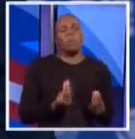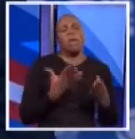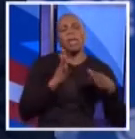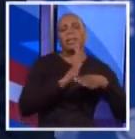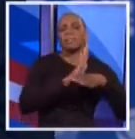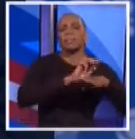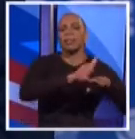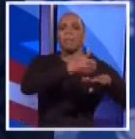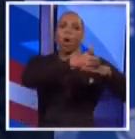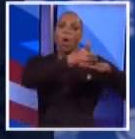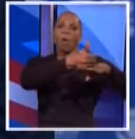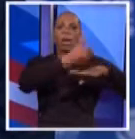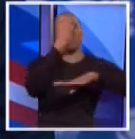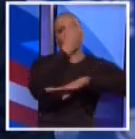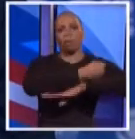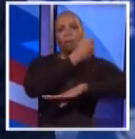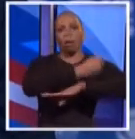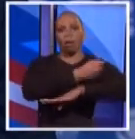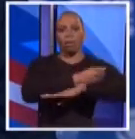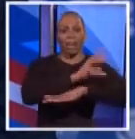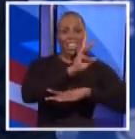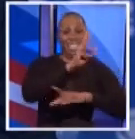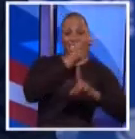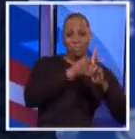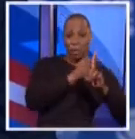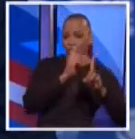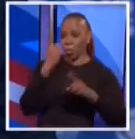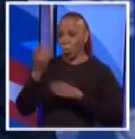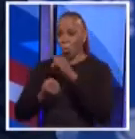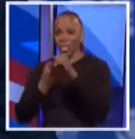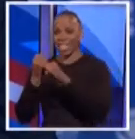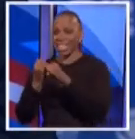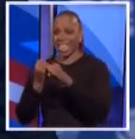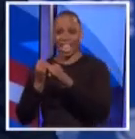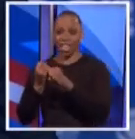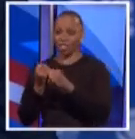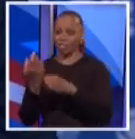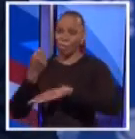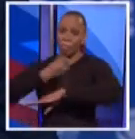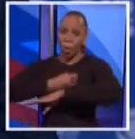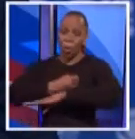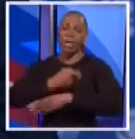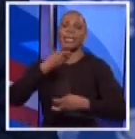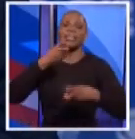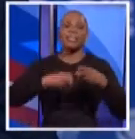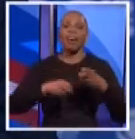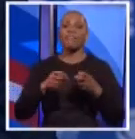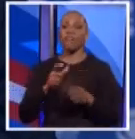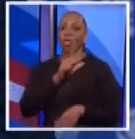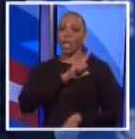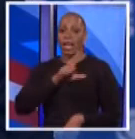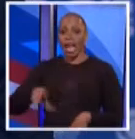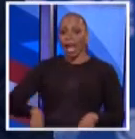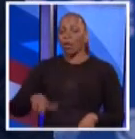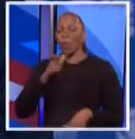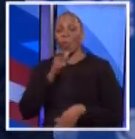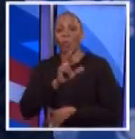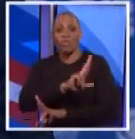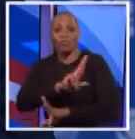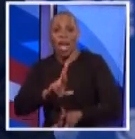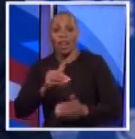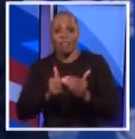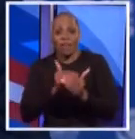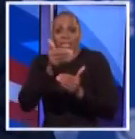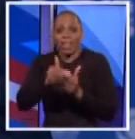open up and are closed in six months to a year. It's tough when you have to deal with a landlord who is ready for the next person to come into the space.